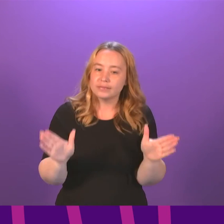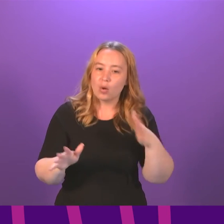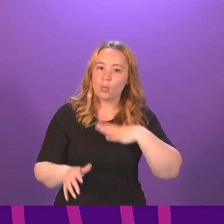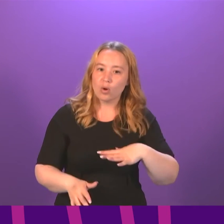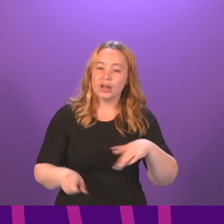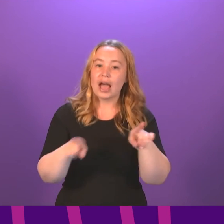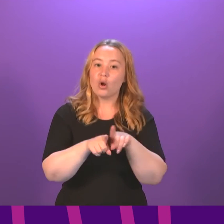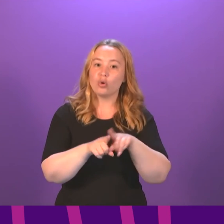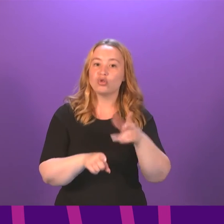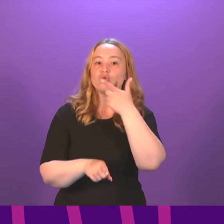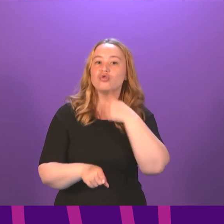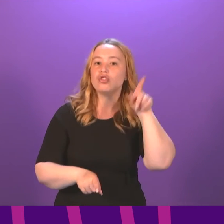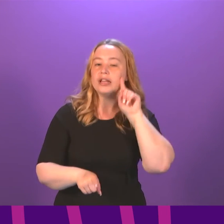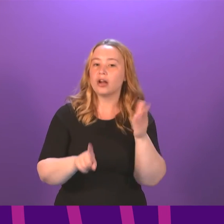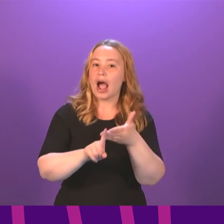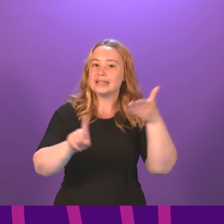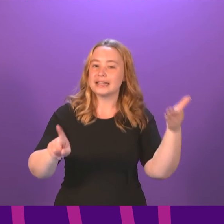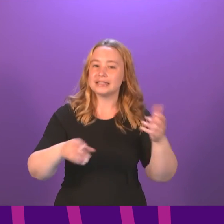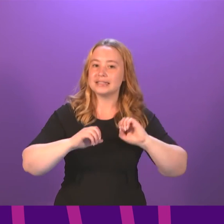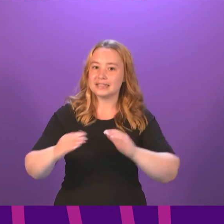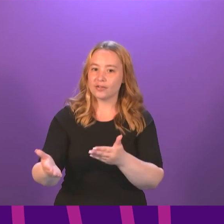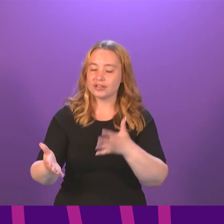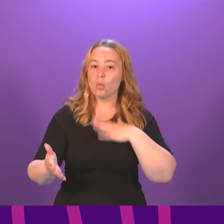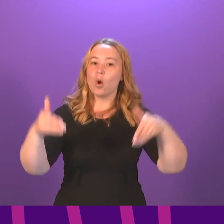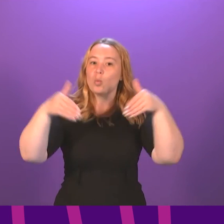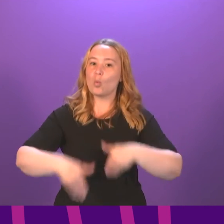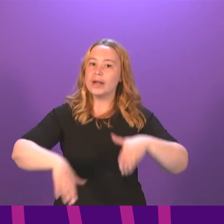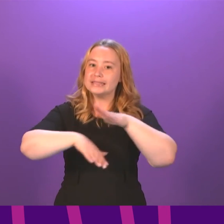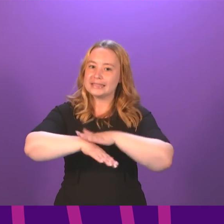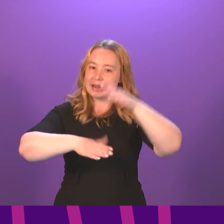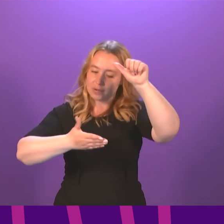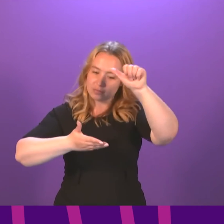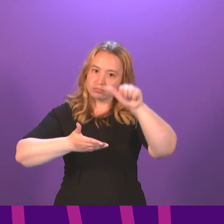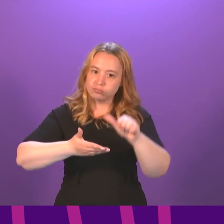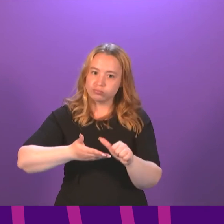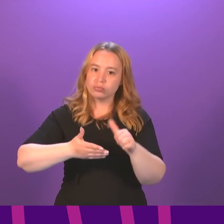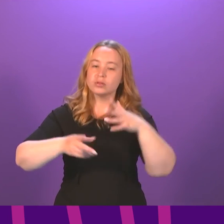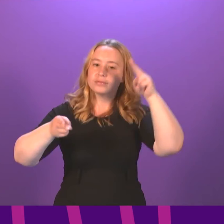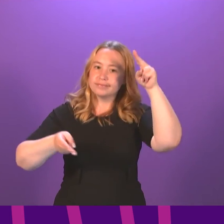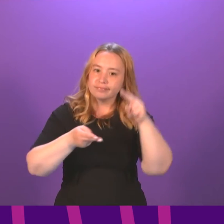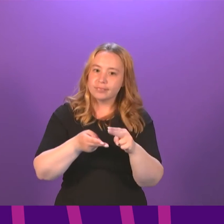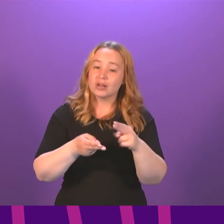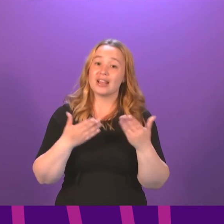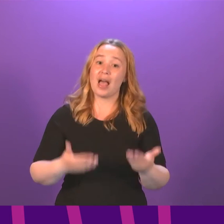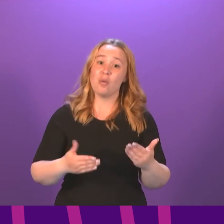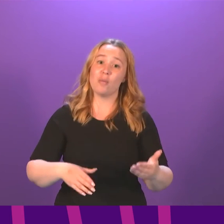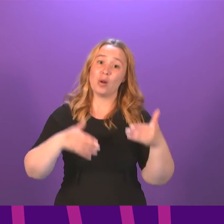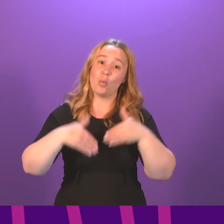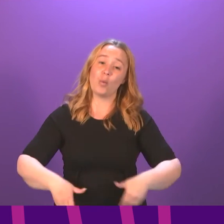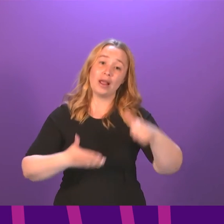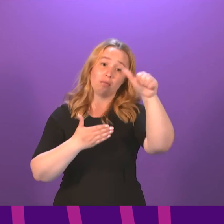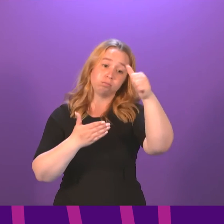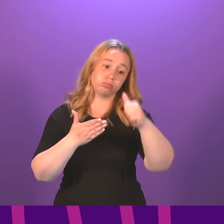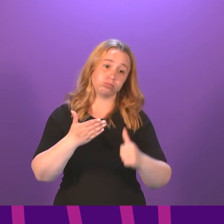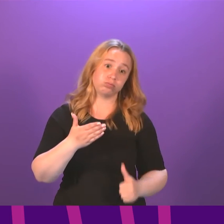improve gender identity services, including reducing waiting times, which I think everybody recognises are far too long. And that causes